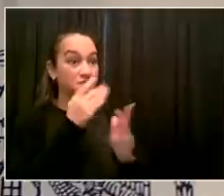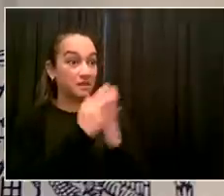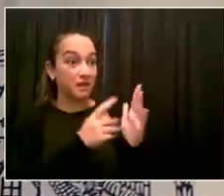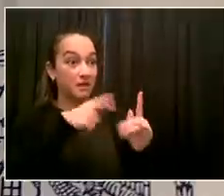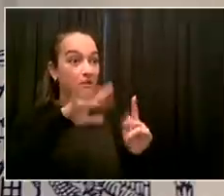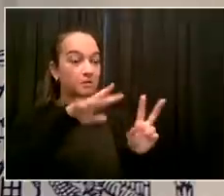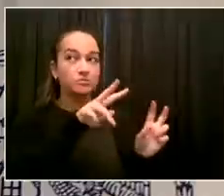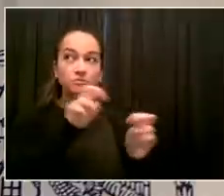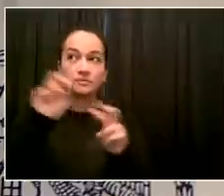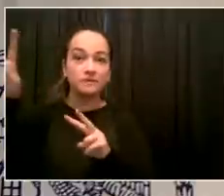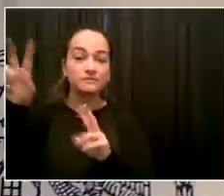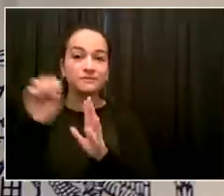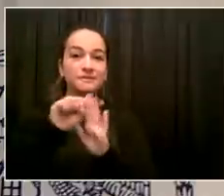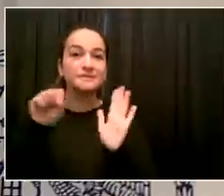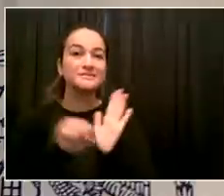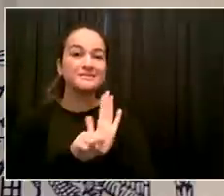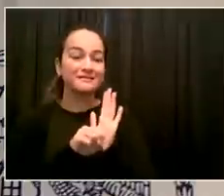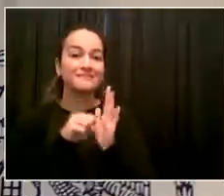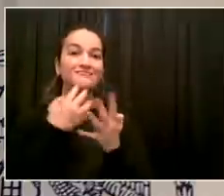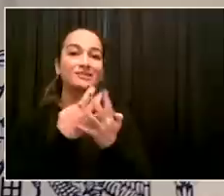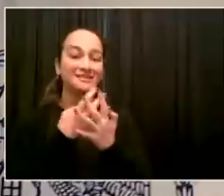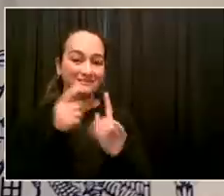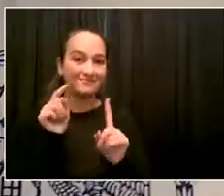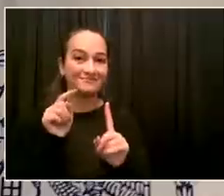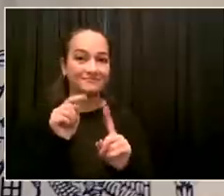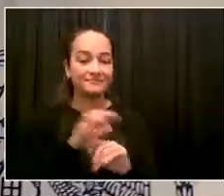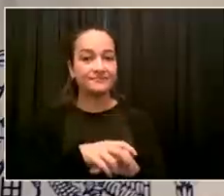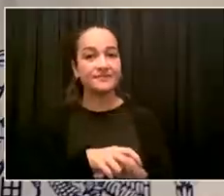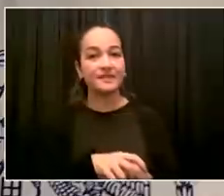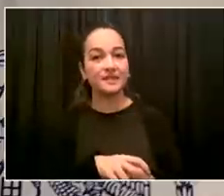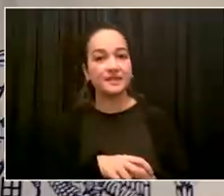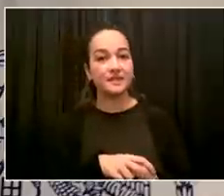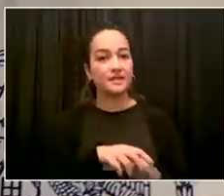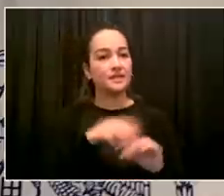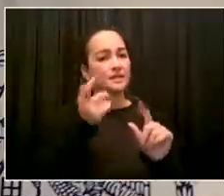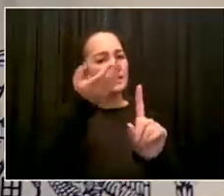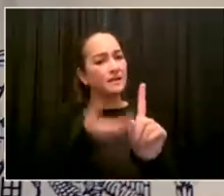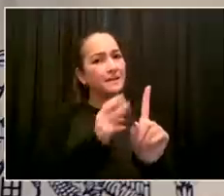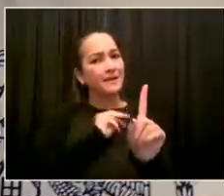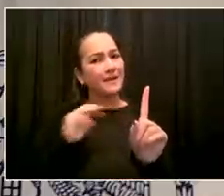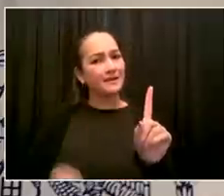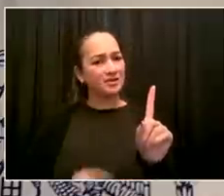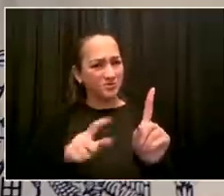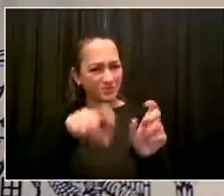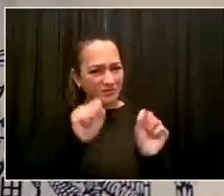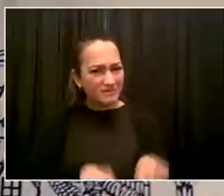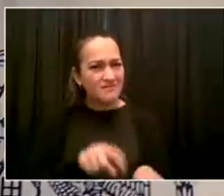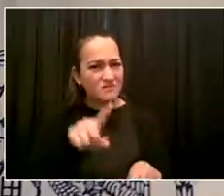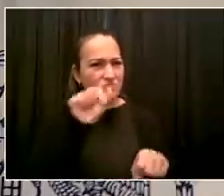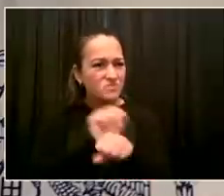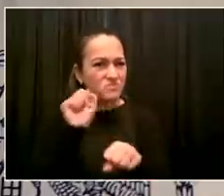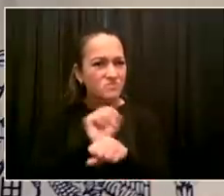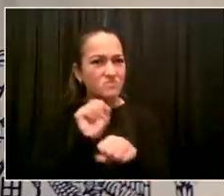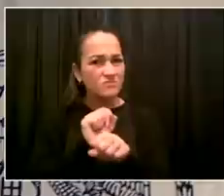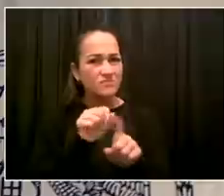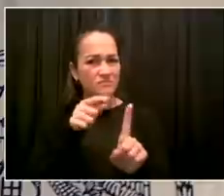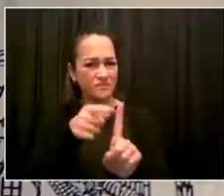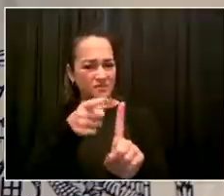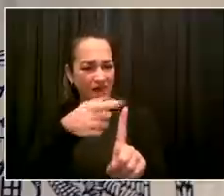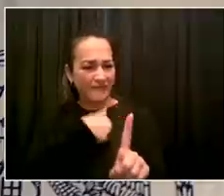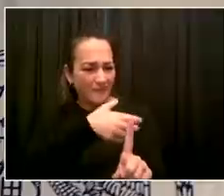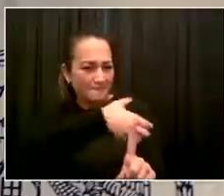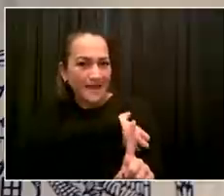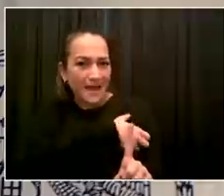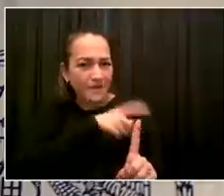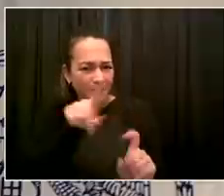you know, and bail decisions are judges and prosecutors. So, how exactly are you going to get it under 5,000? By which mechanisms are you getting people out of